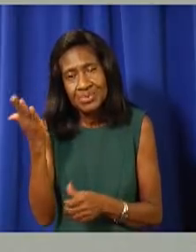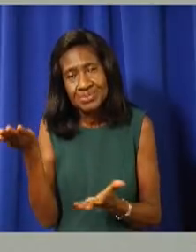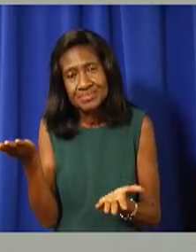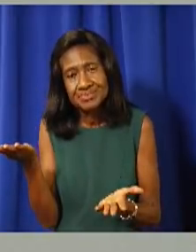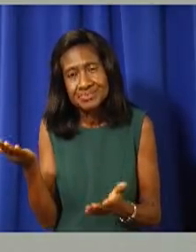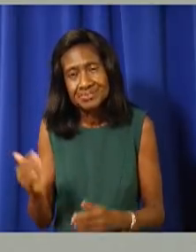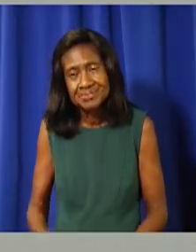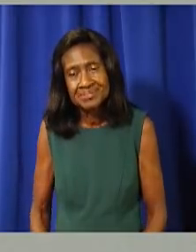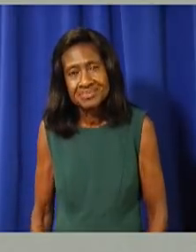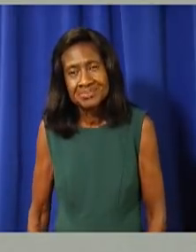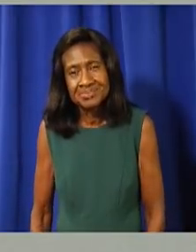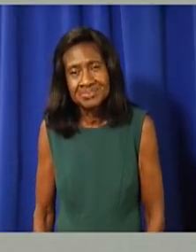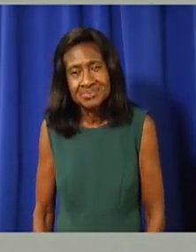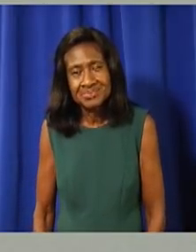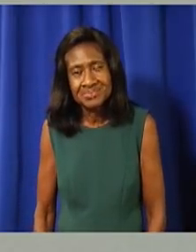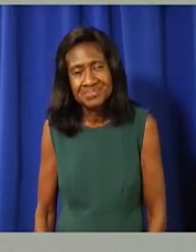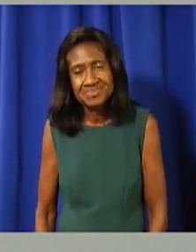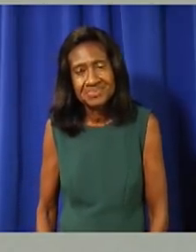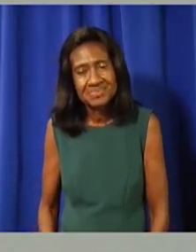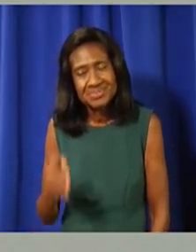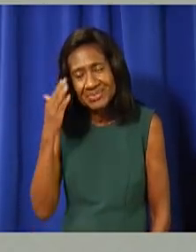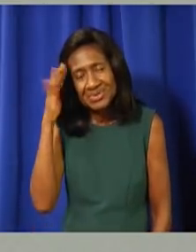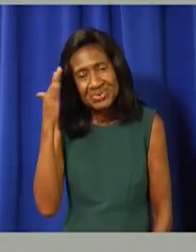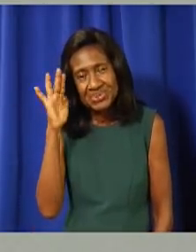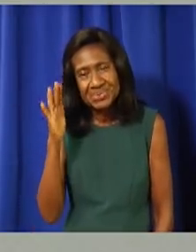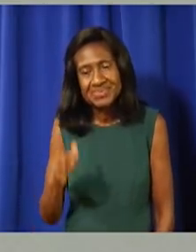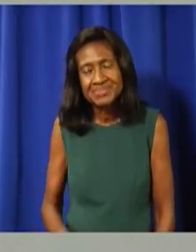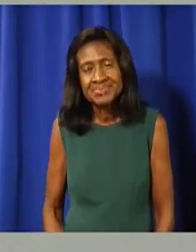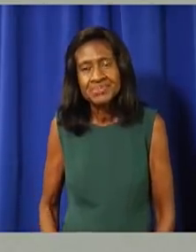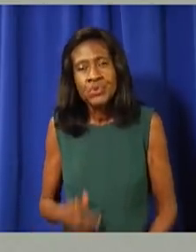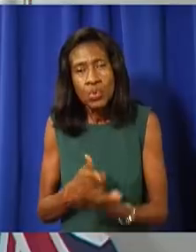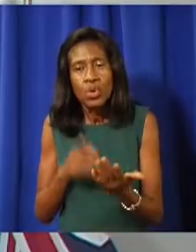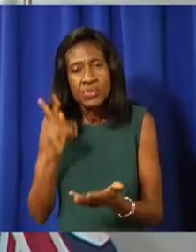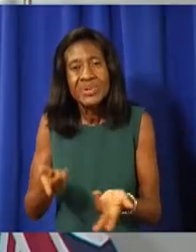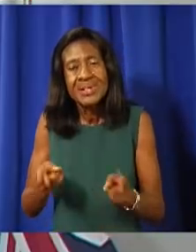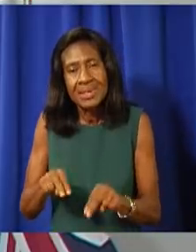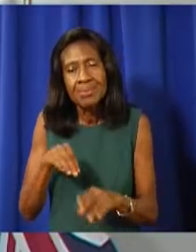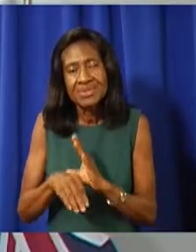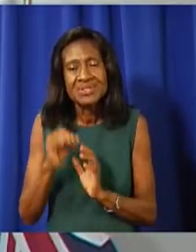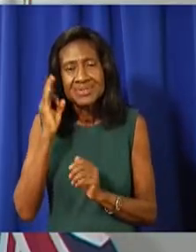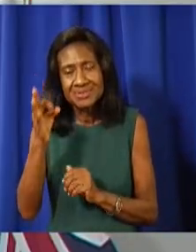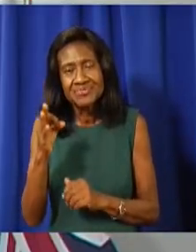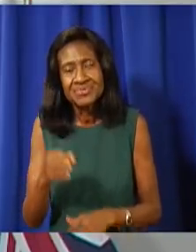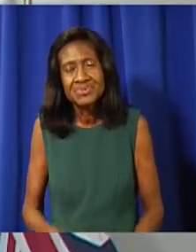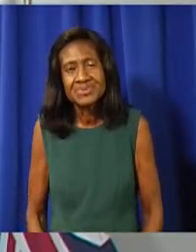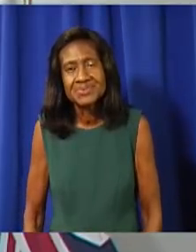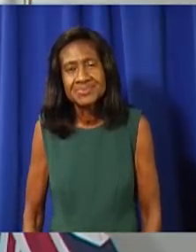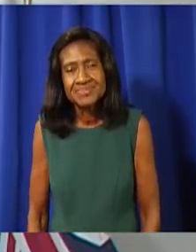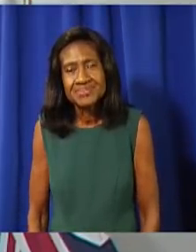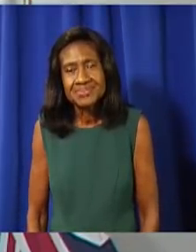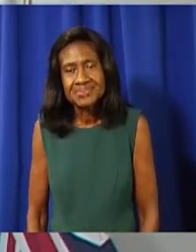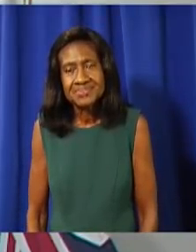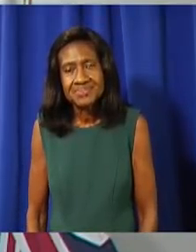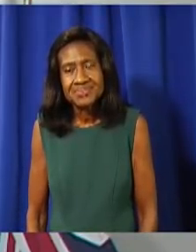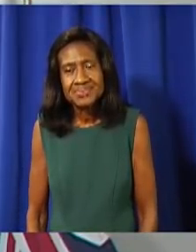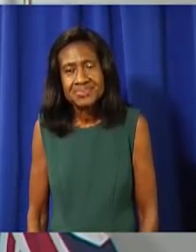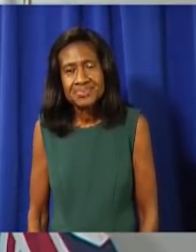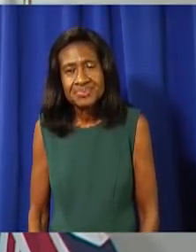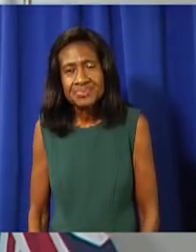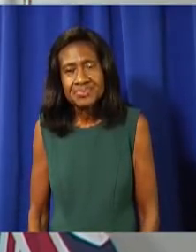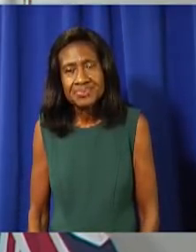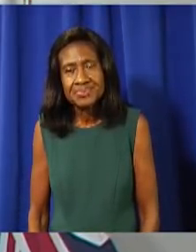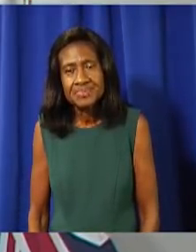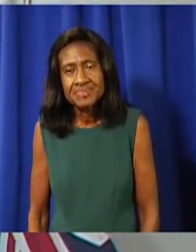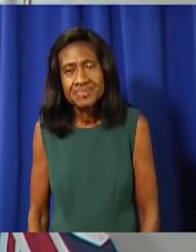you know, this is, this is crystal ball gazing to come. And I, I broke mine a while ago. But, I mean, it,